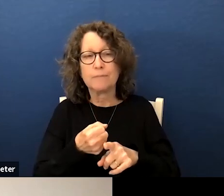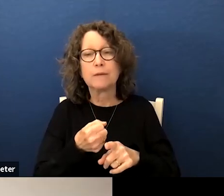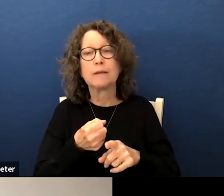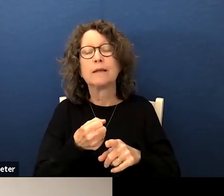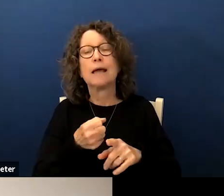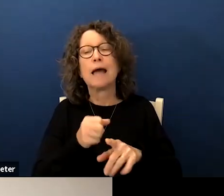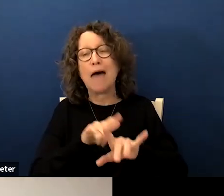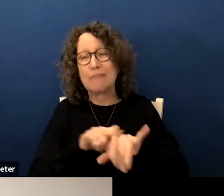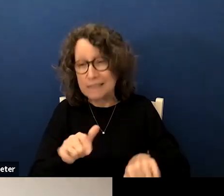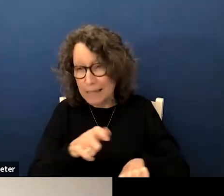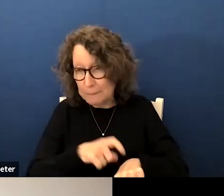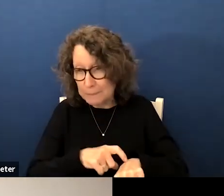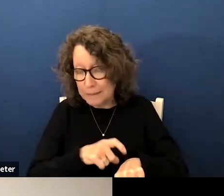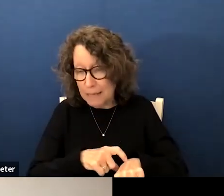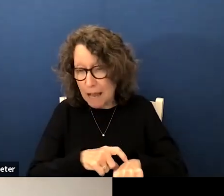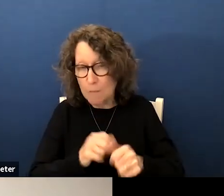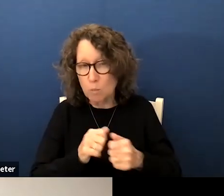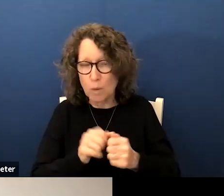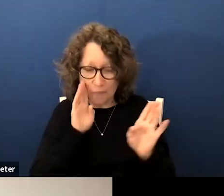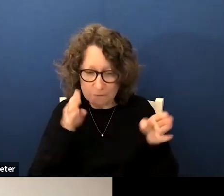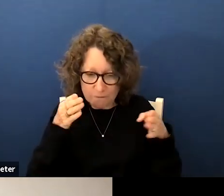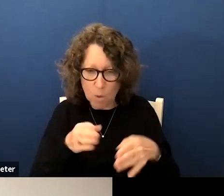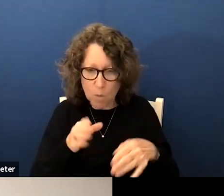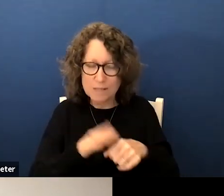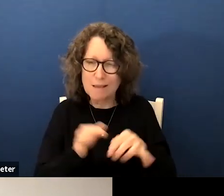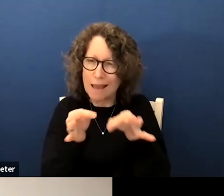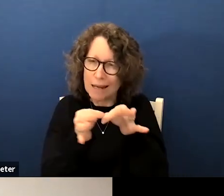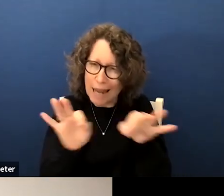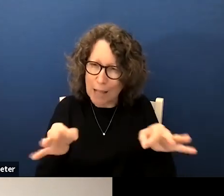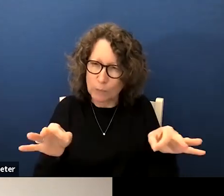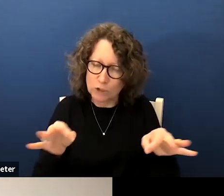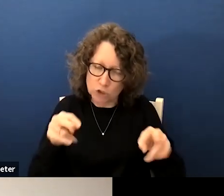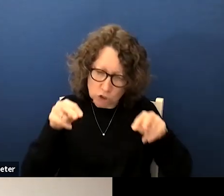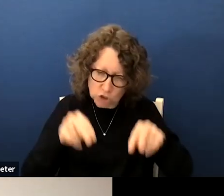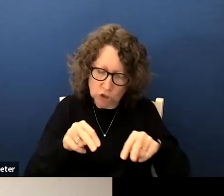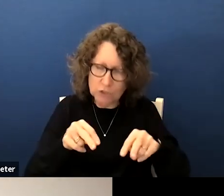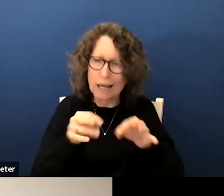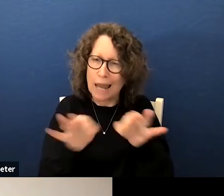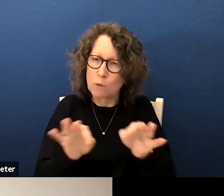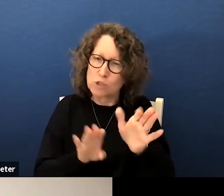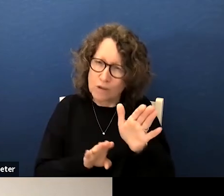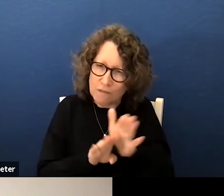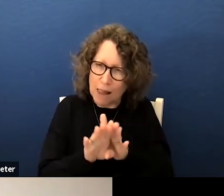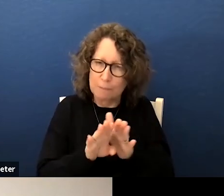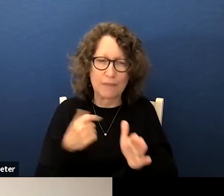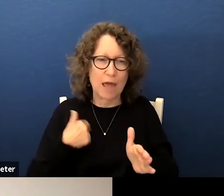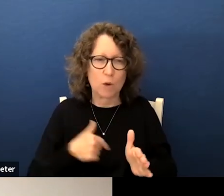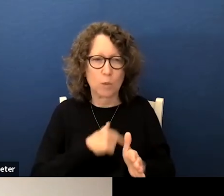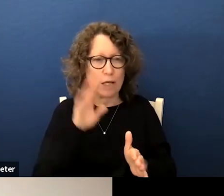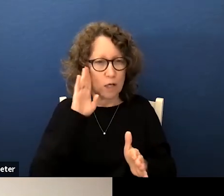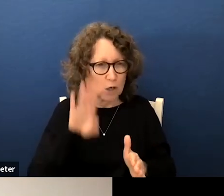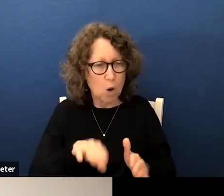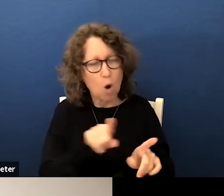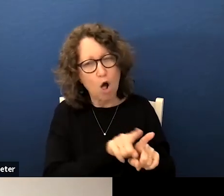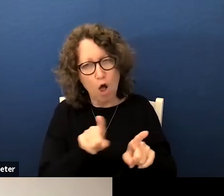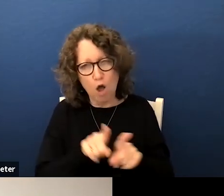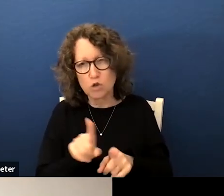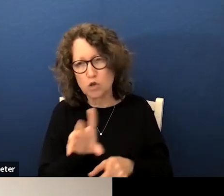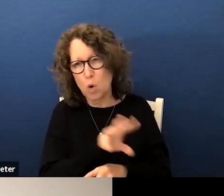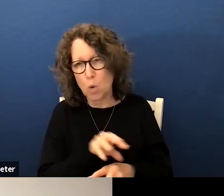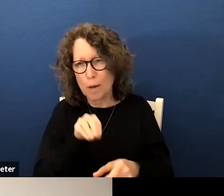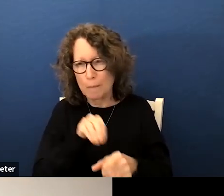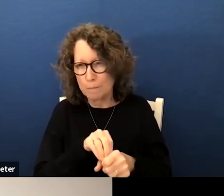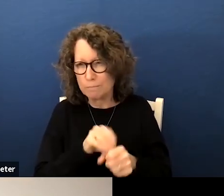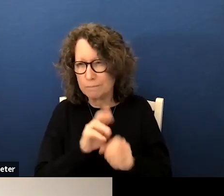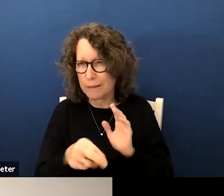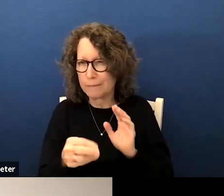along with this focus on language development that we know also plays a big